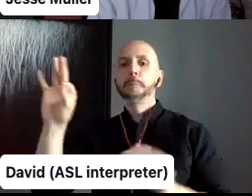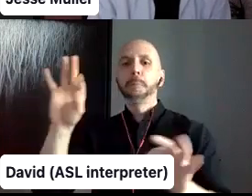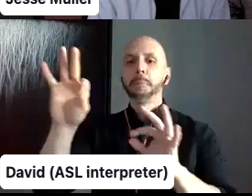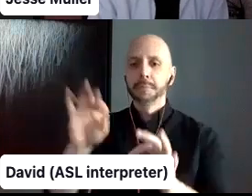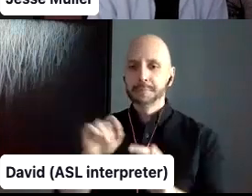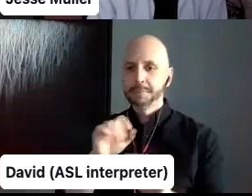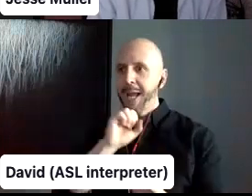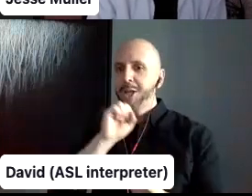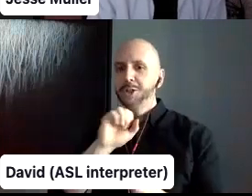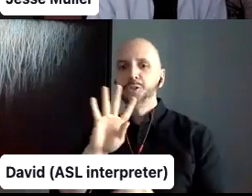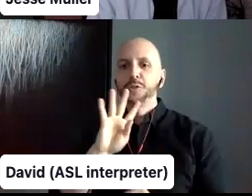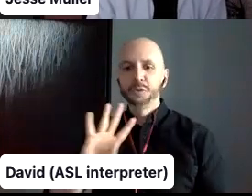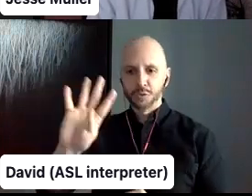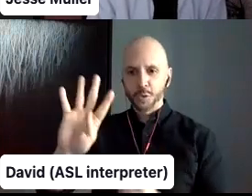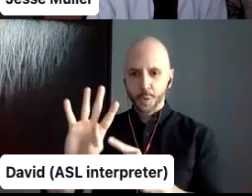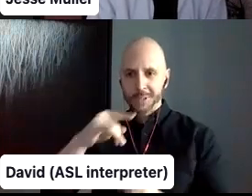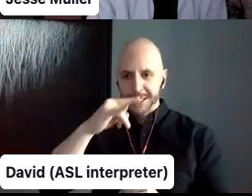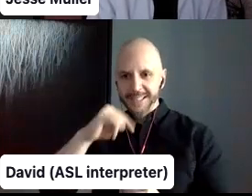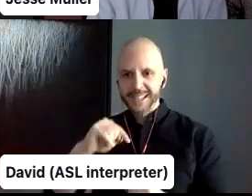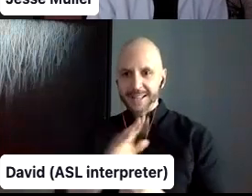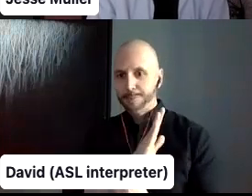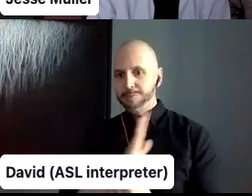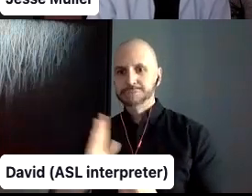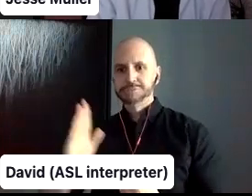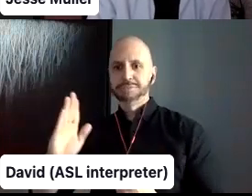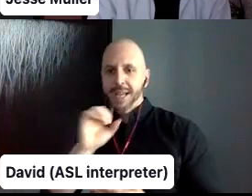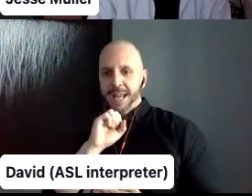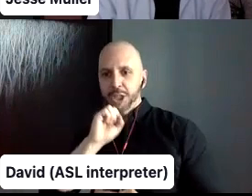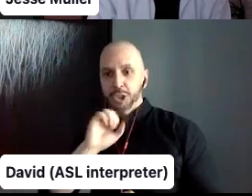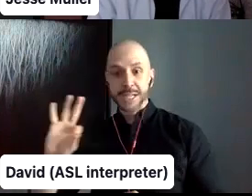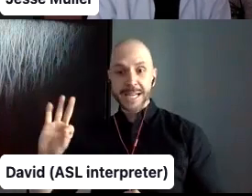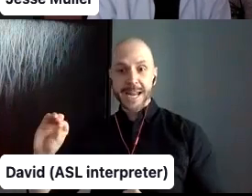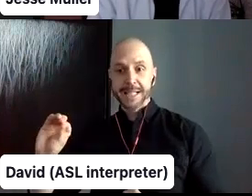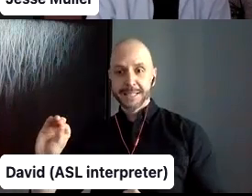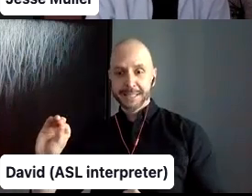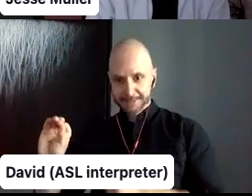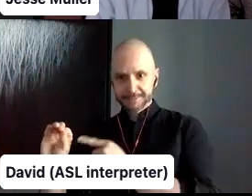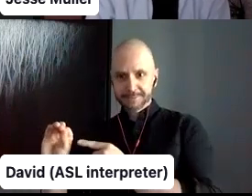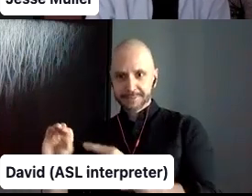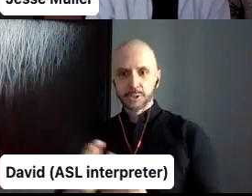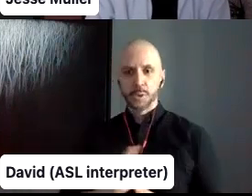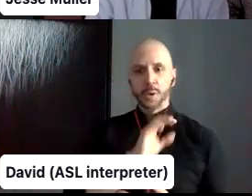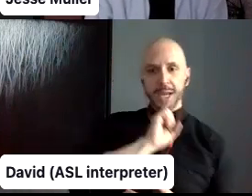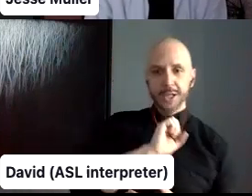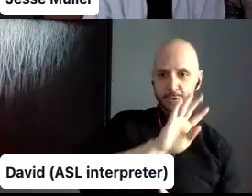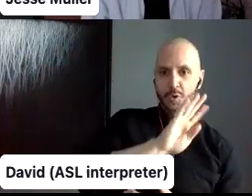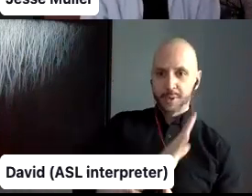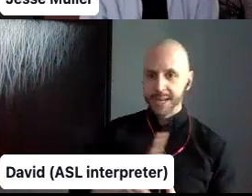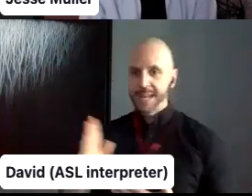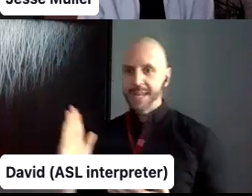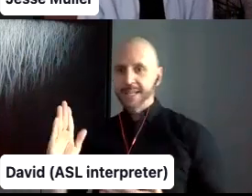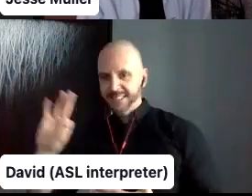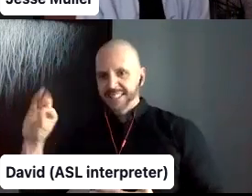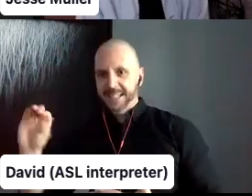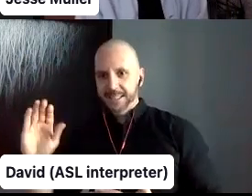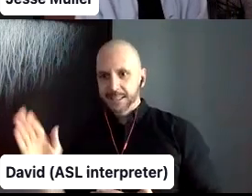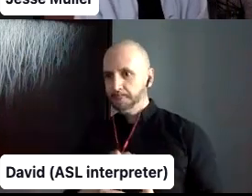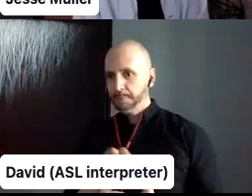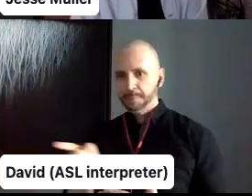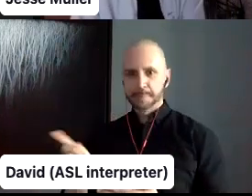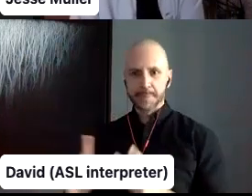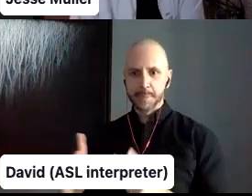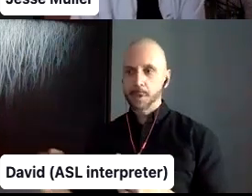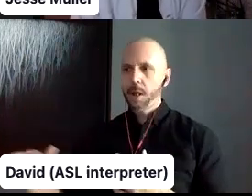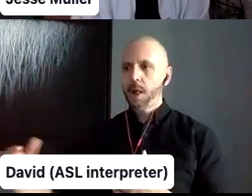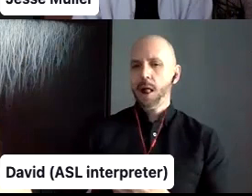89 or something in this range. So, um, it was so diverse and we really started looking like what, what